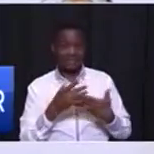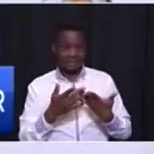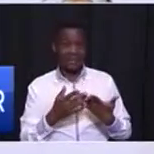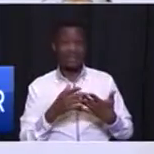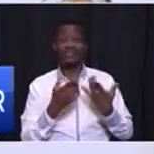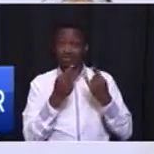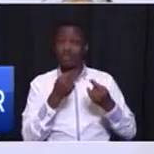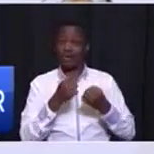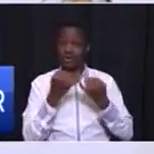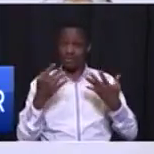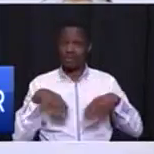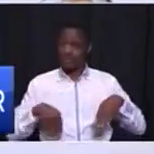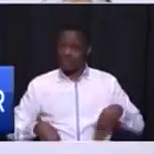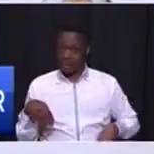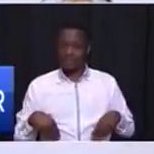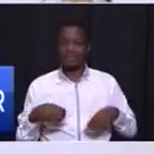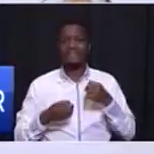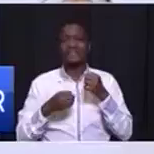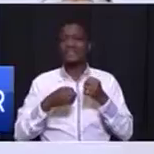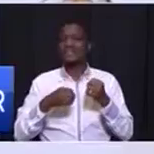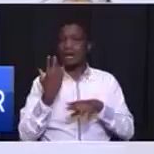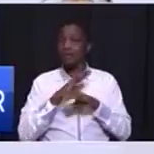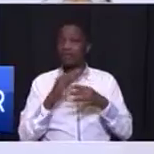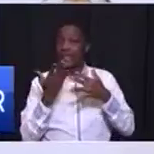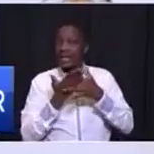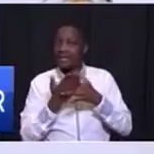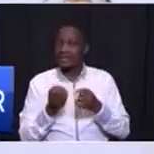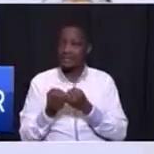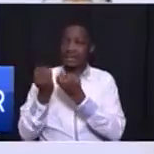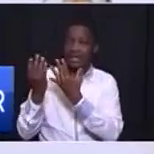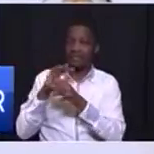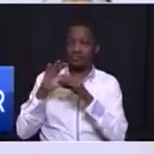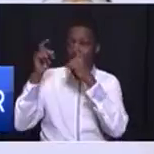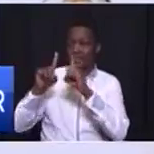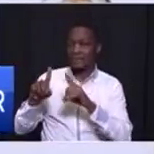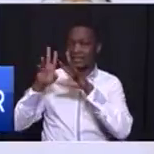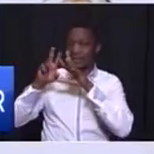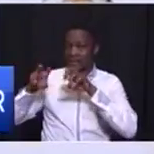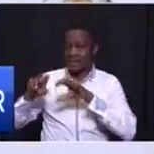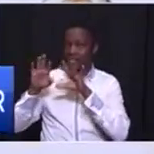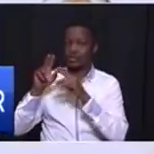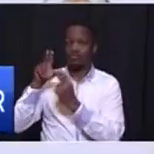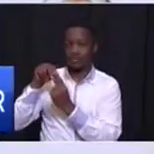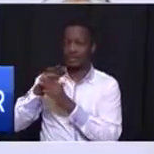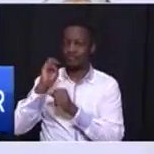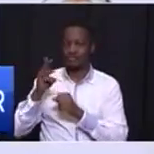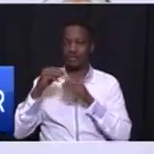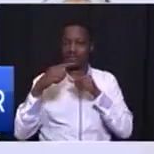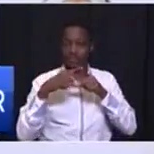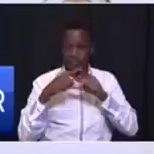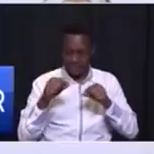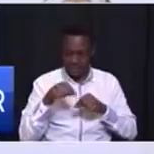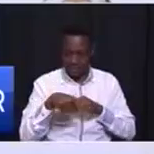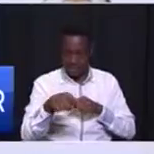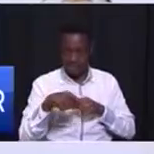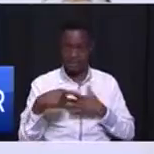and all the outstanding cases given to the special investigation unit will be concluded this